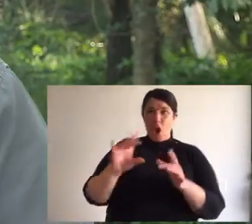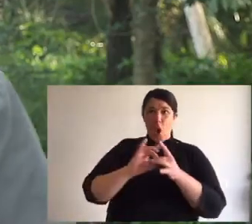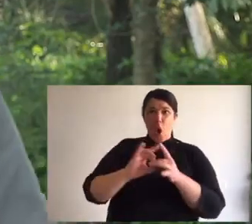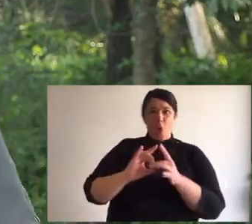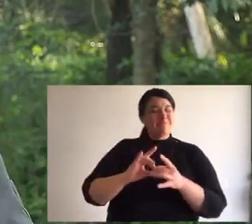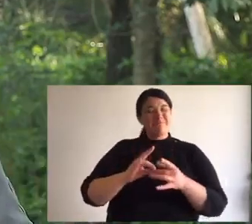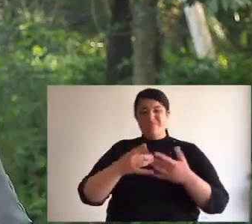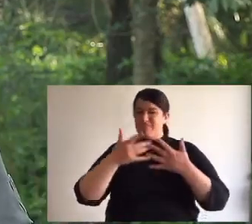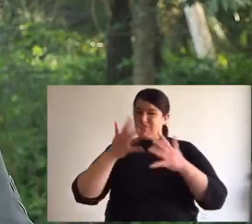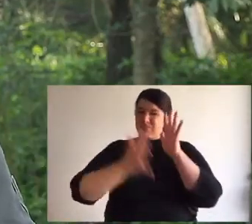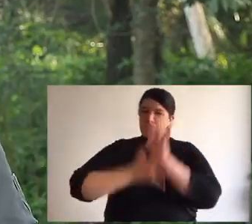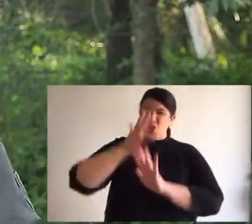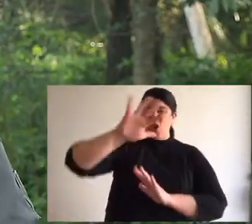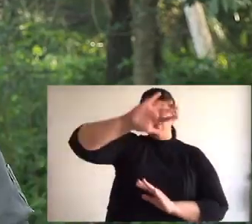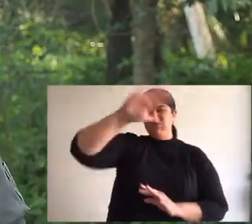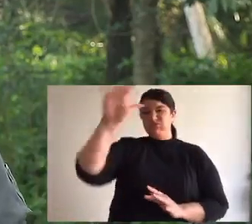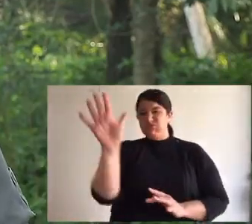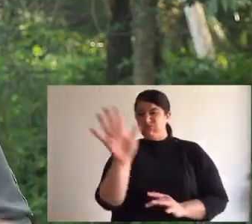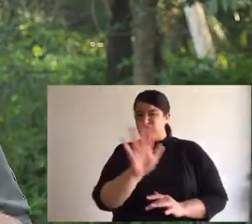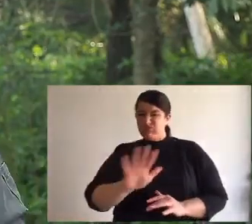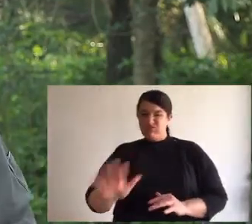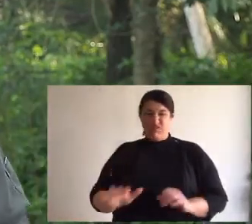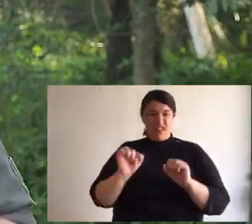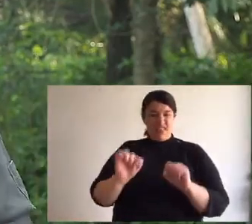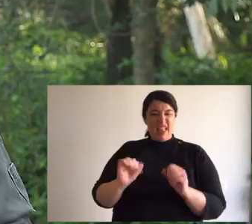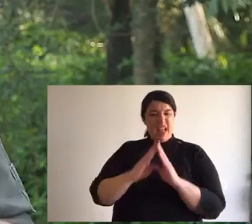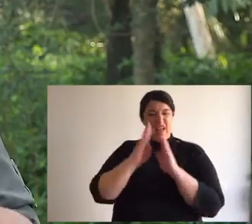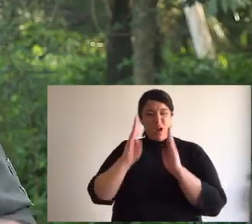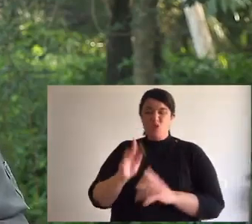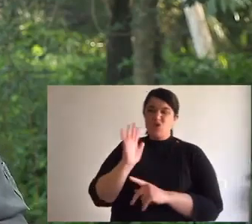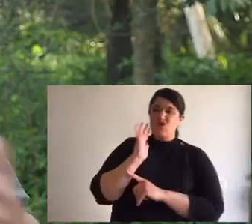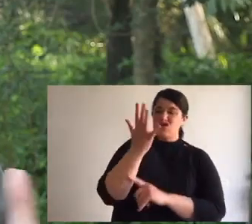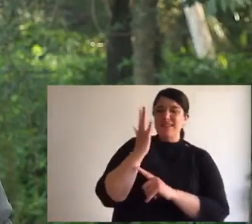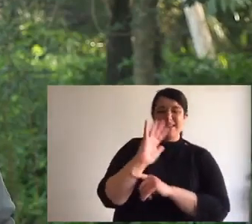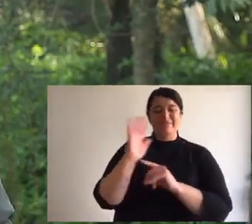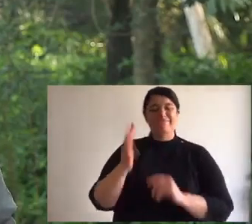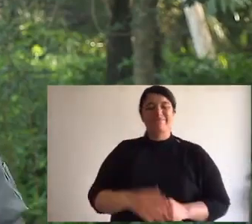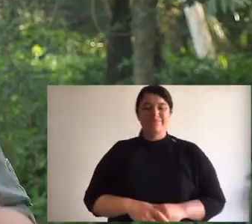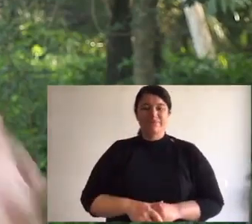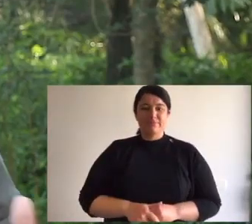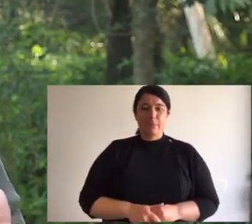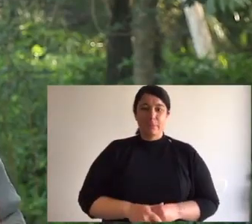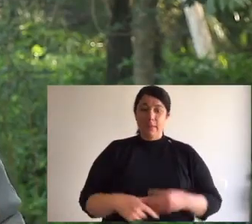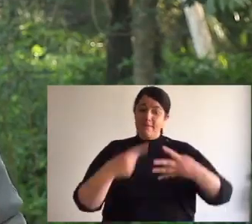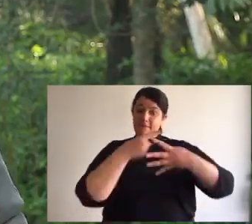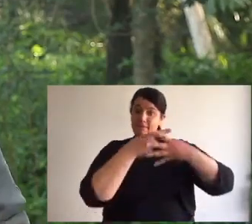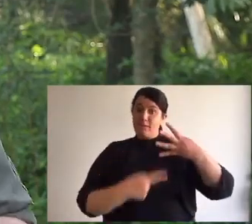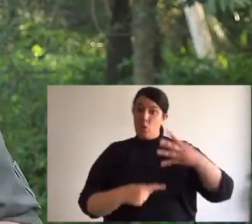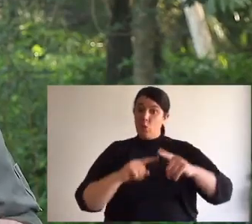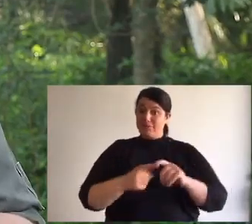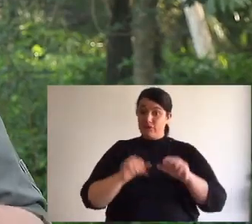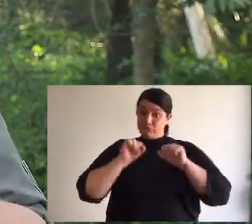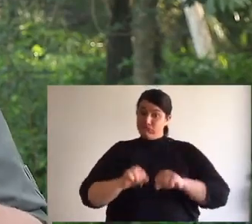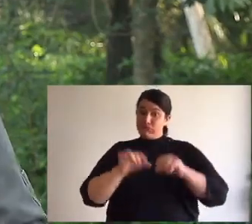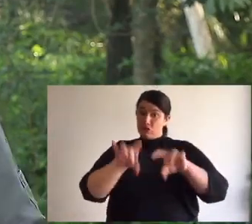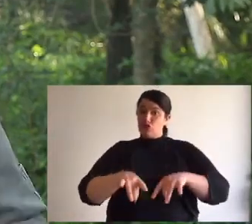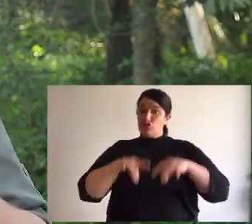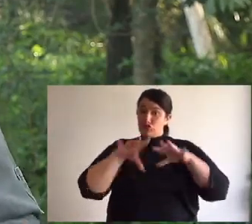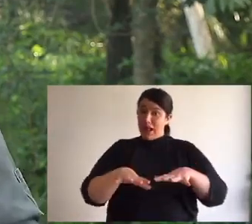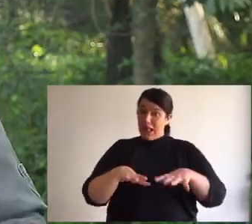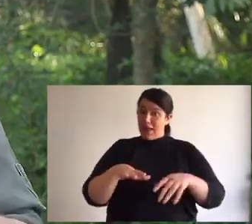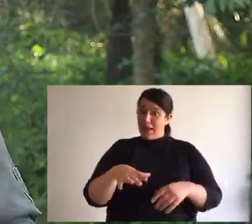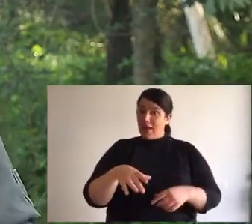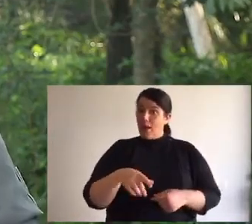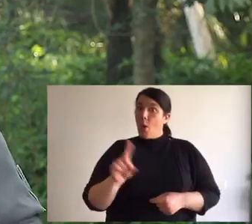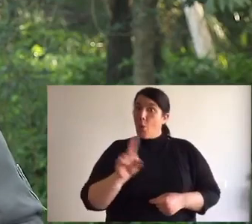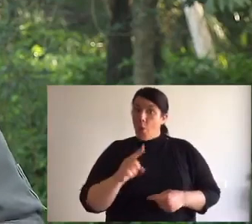2019-20 has really burnt through so much tiger or spotted-tailed quoll habitat. Now there are four